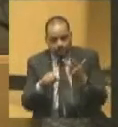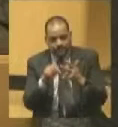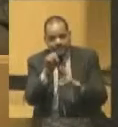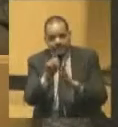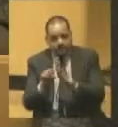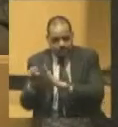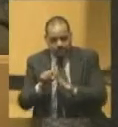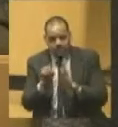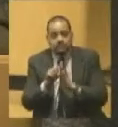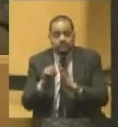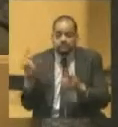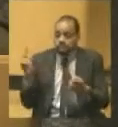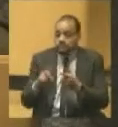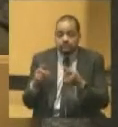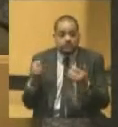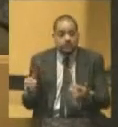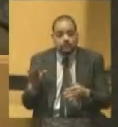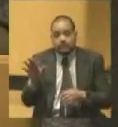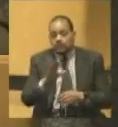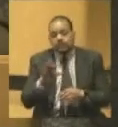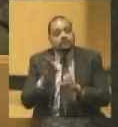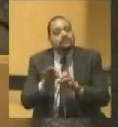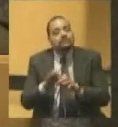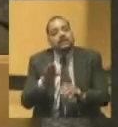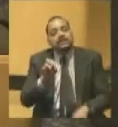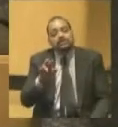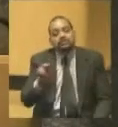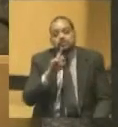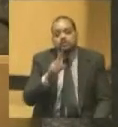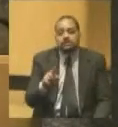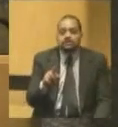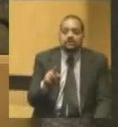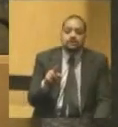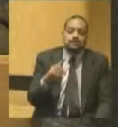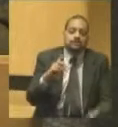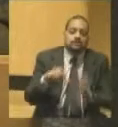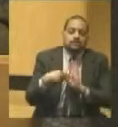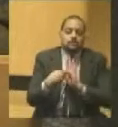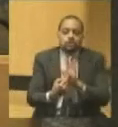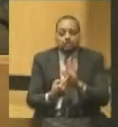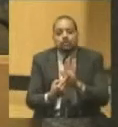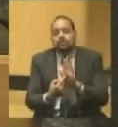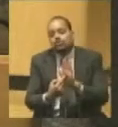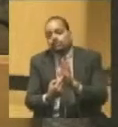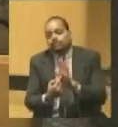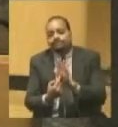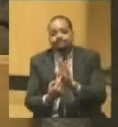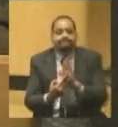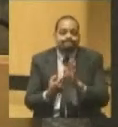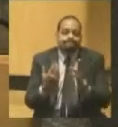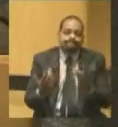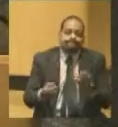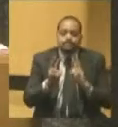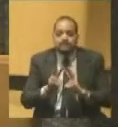elections in them, have been interpreted mainly as revealing the strength of the peace